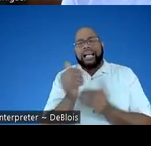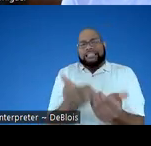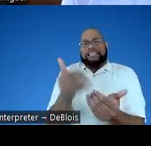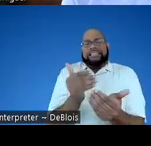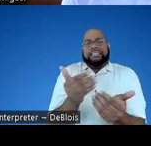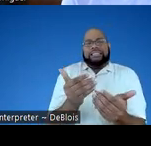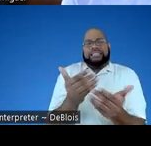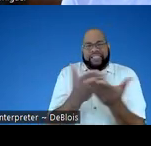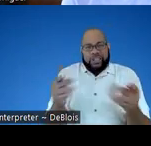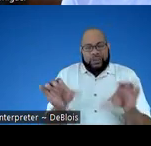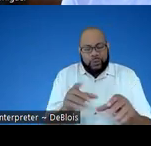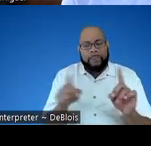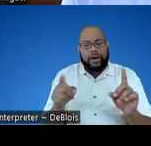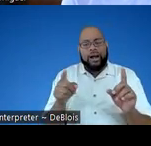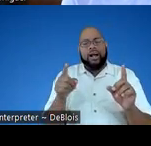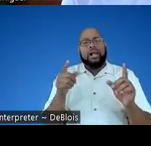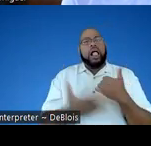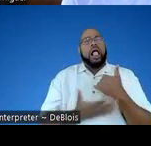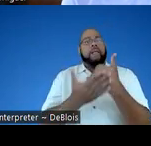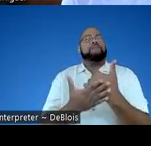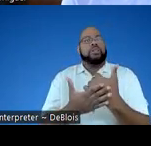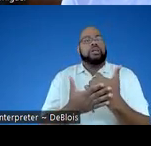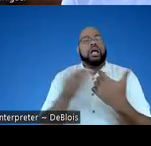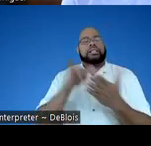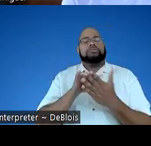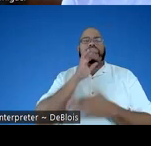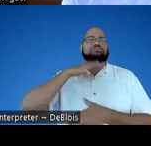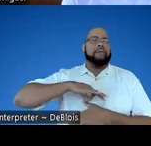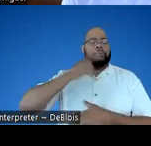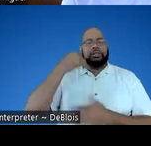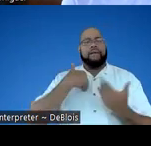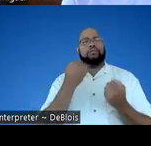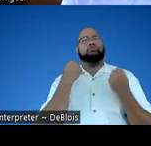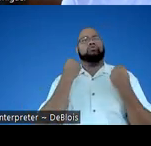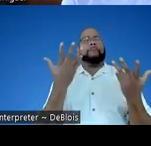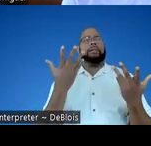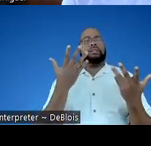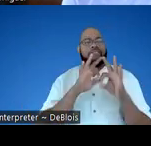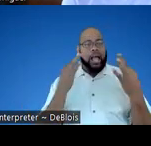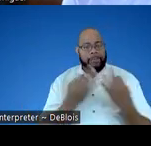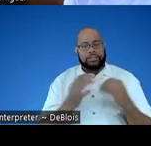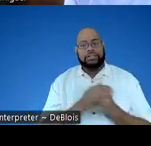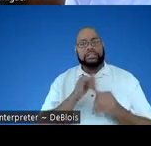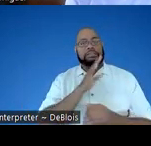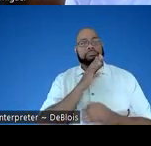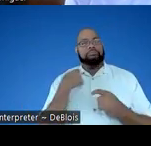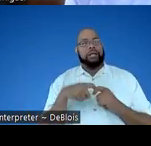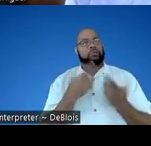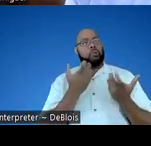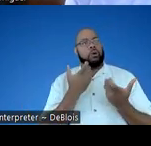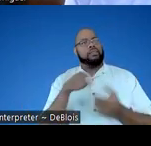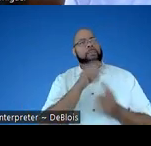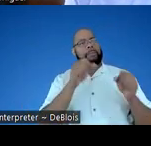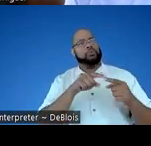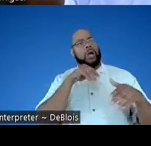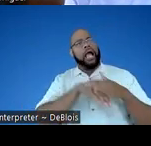thing to do. But it was so helpful. And it's such a benefit, because there are so many families that speak Spanish, and we want them to be able